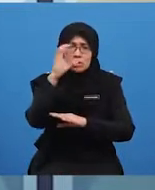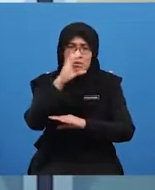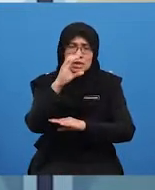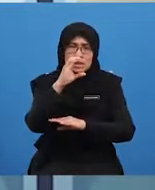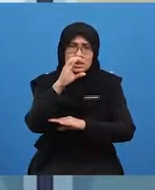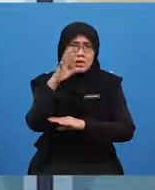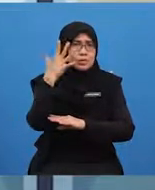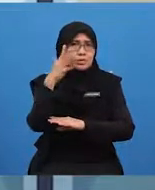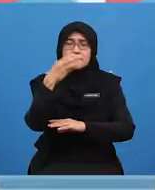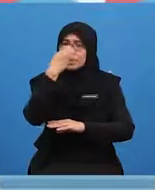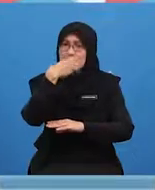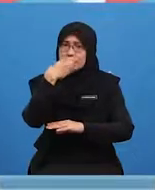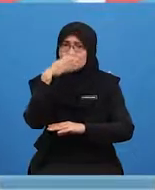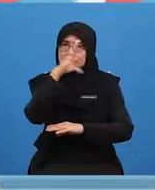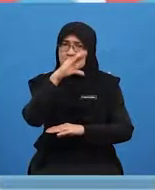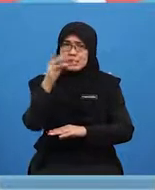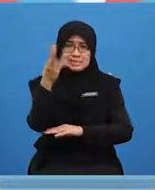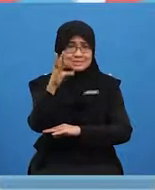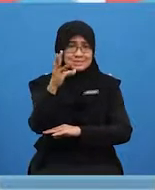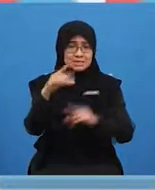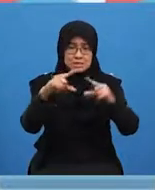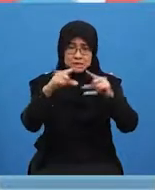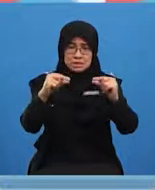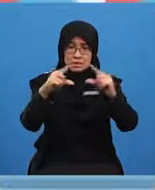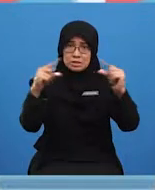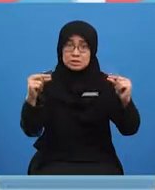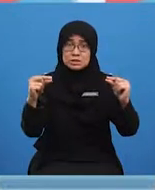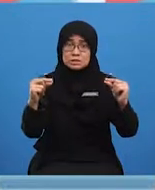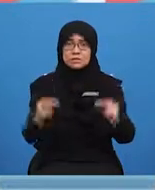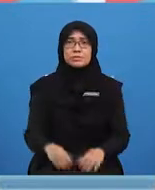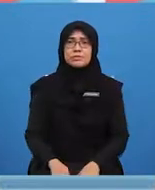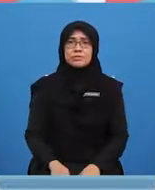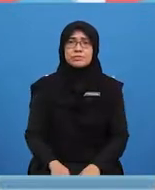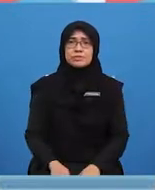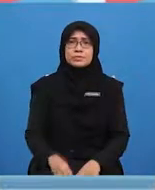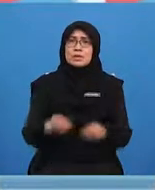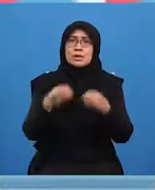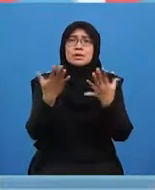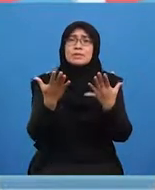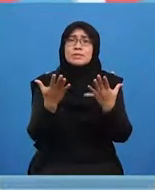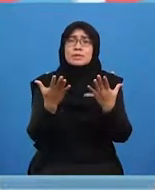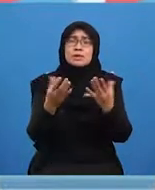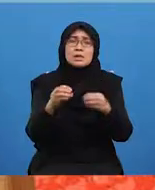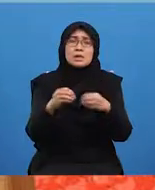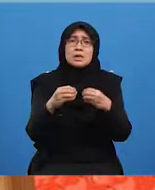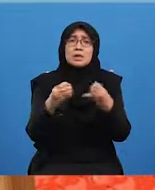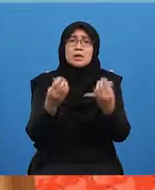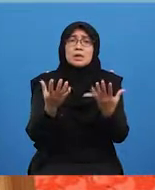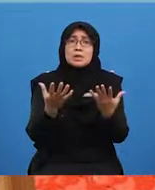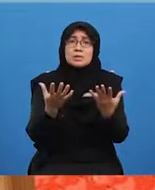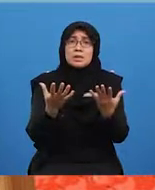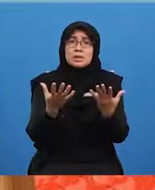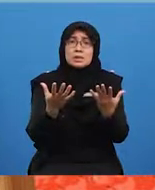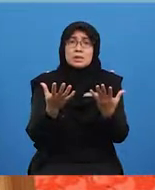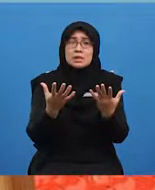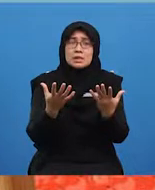sausages. How much is 15 and 16? It's actually